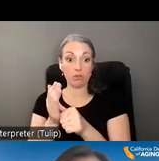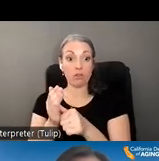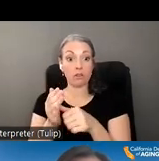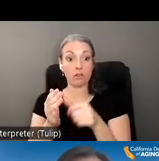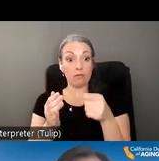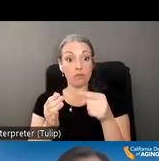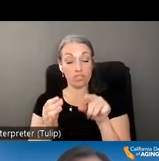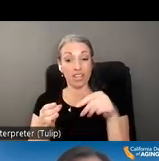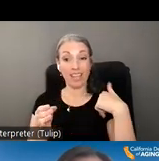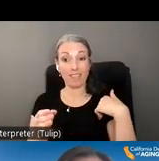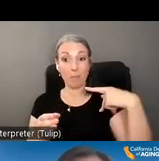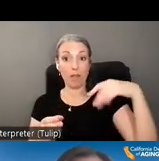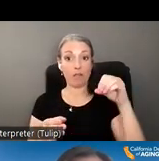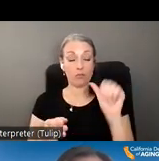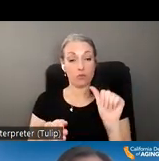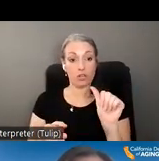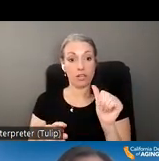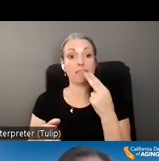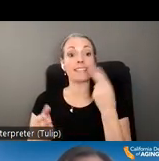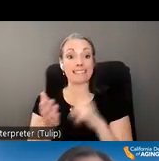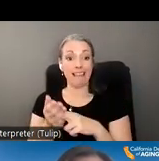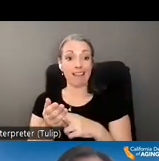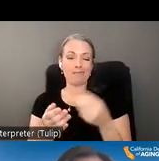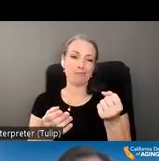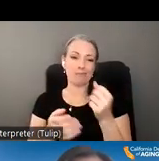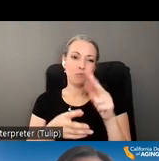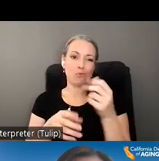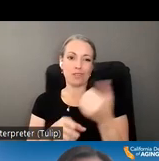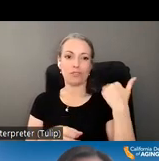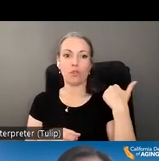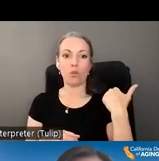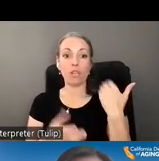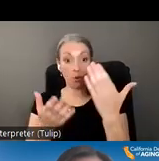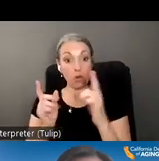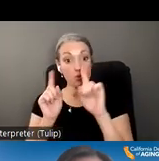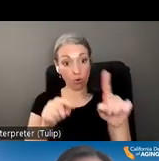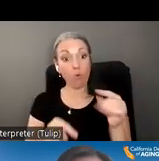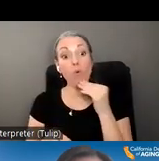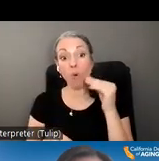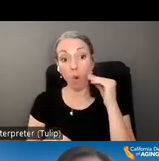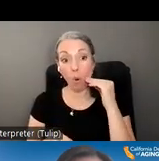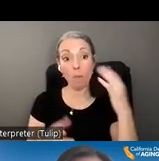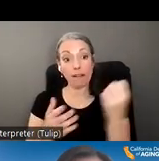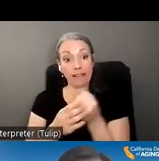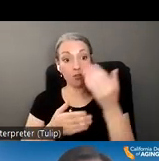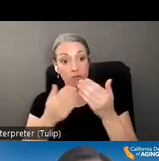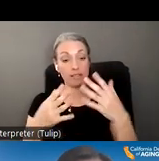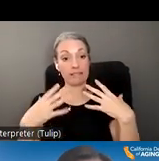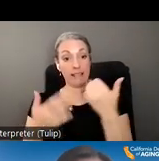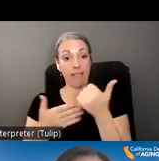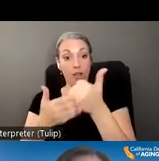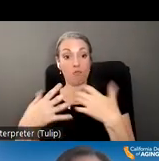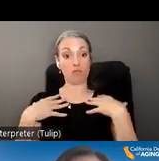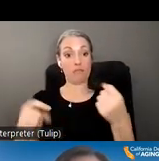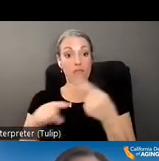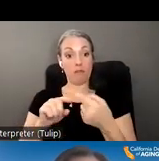attorney that Hector signed a few years ago. Hector wants to return home and to receive services to help him recover from from the broken